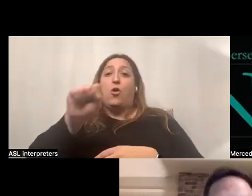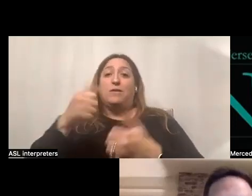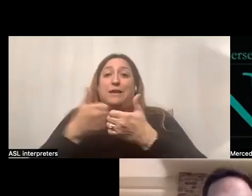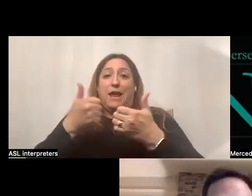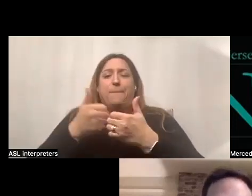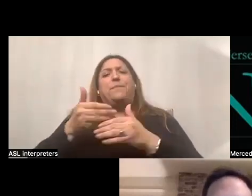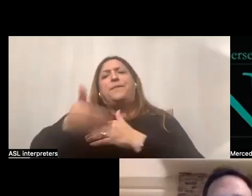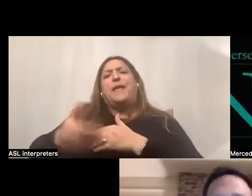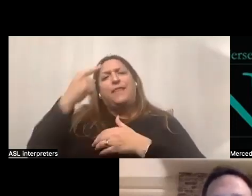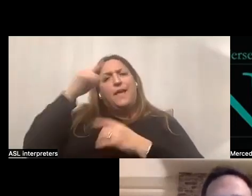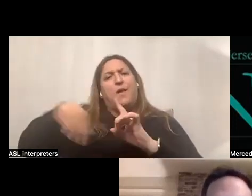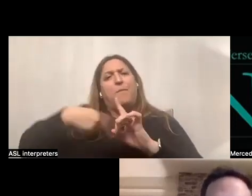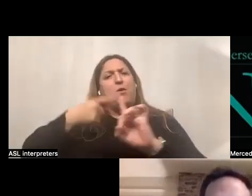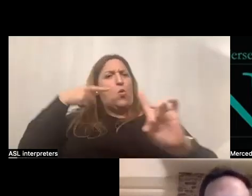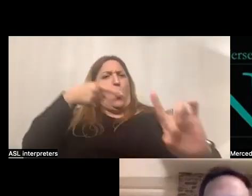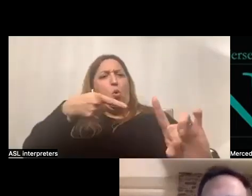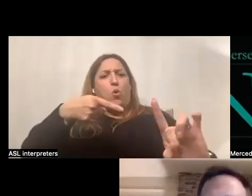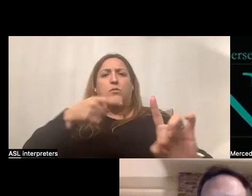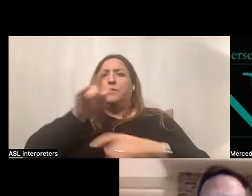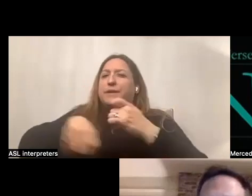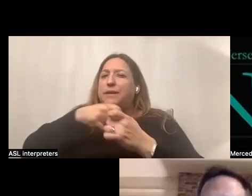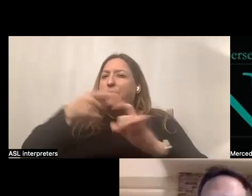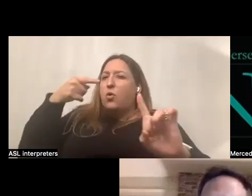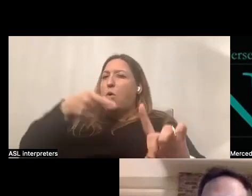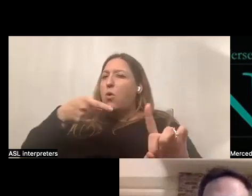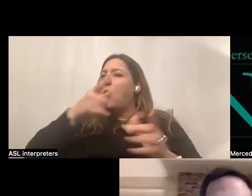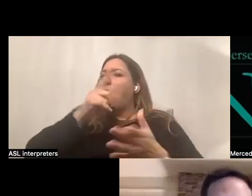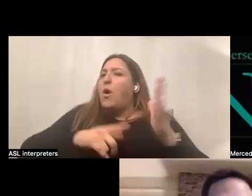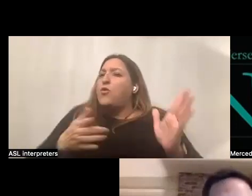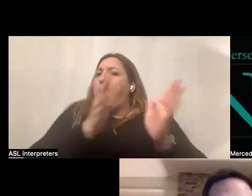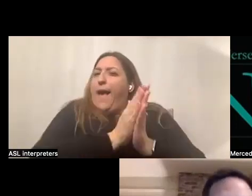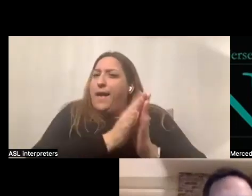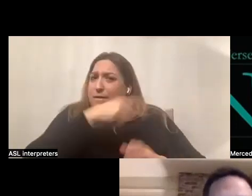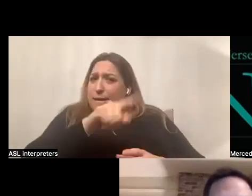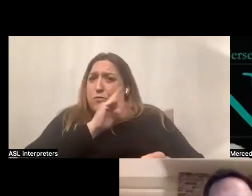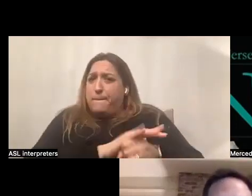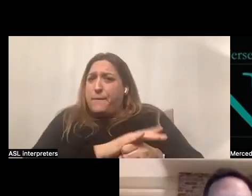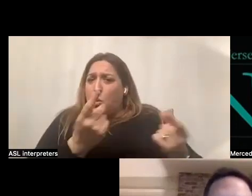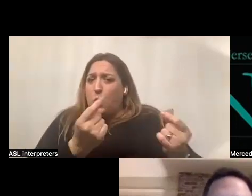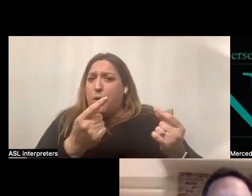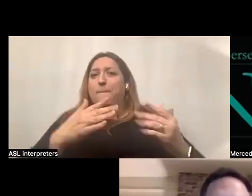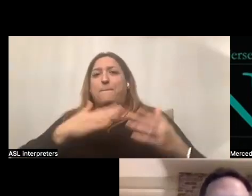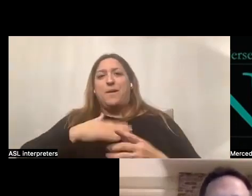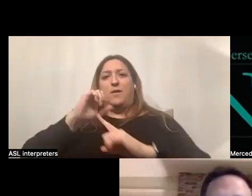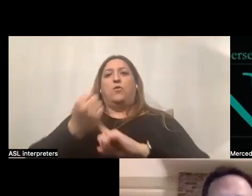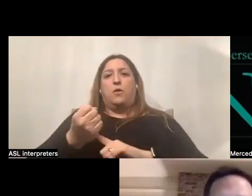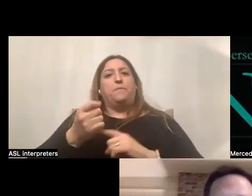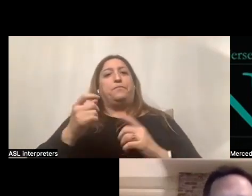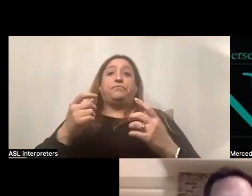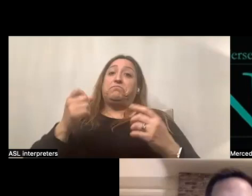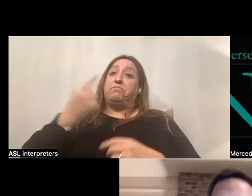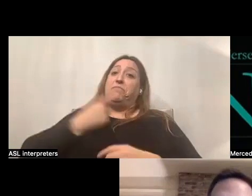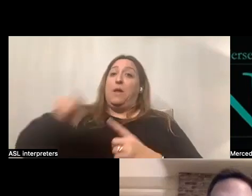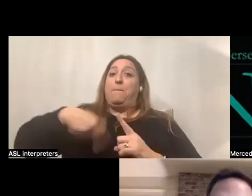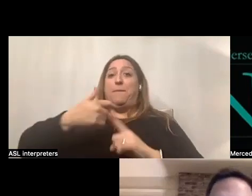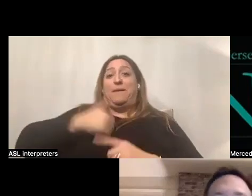about intention. You want to be specific about what you're asking a member to commit to. In my case, if I was going to make a circle about myself, I'm a